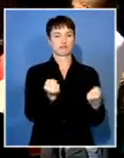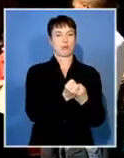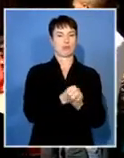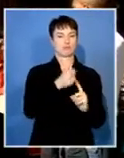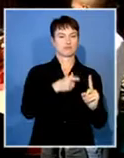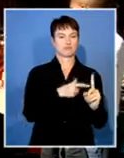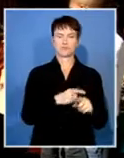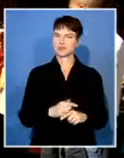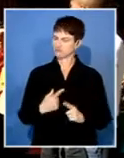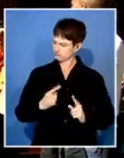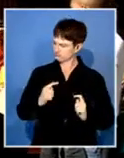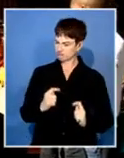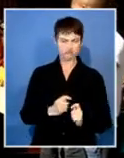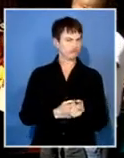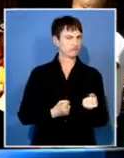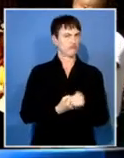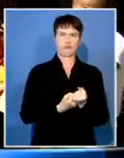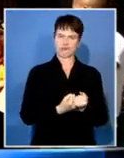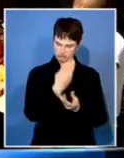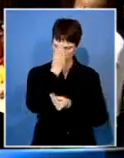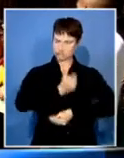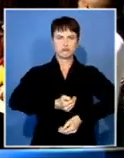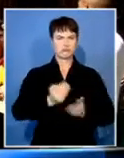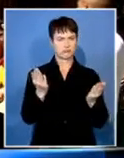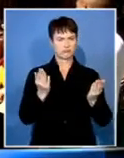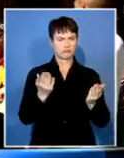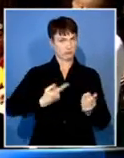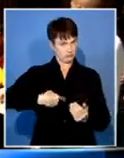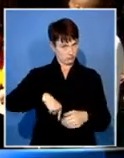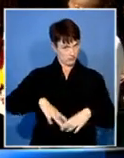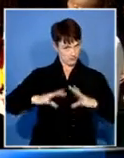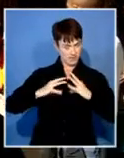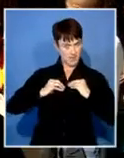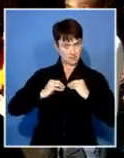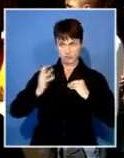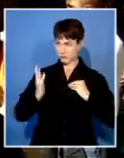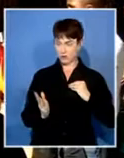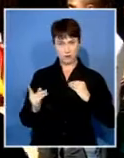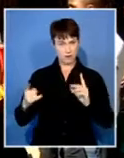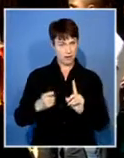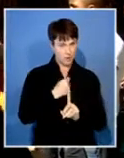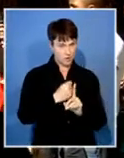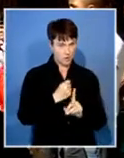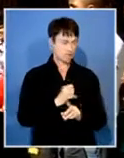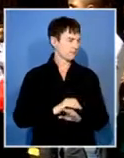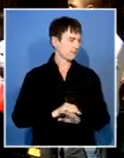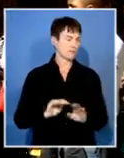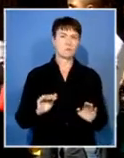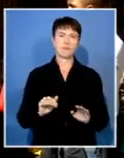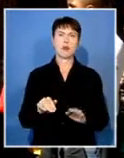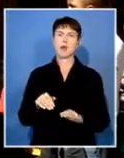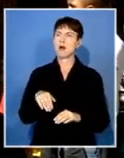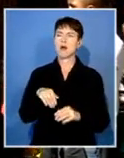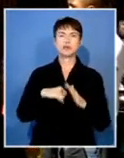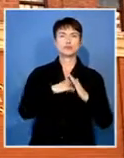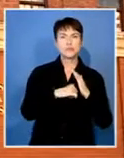We stand very firm and very clearly say that we're not going to allow any abuse of any domestic worker from their employer